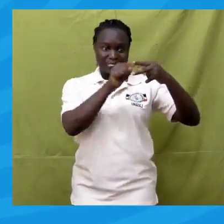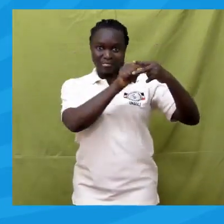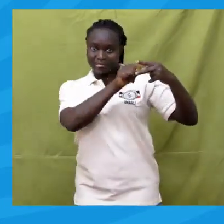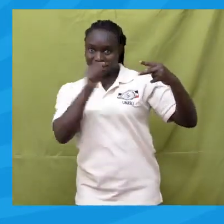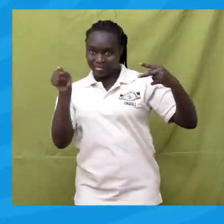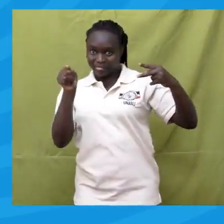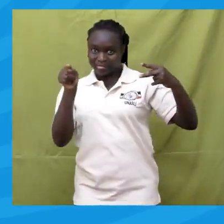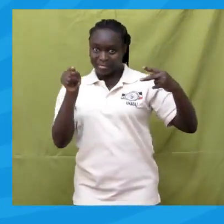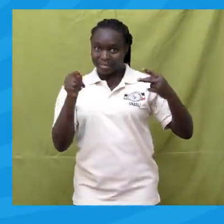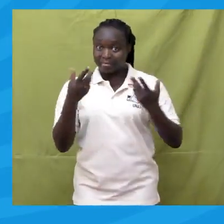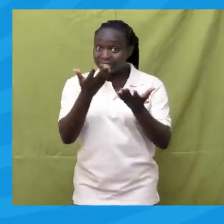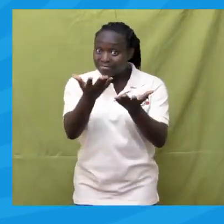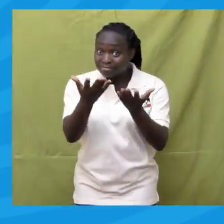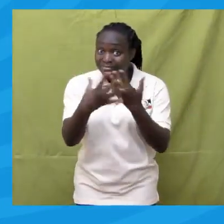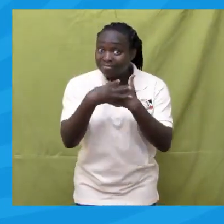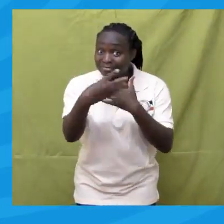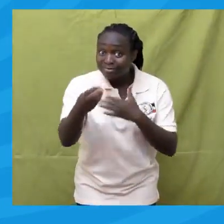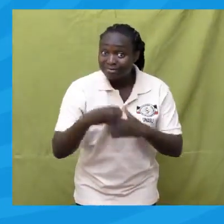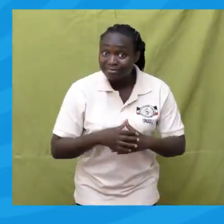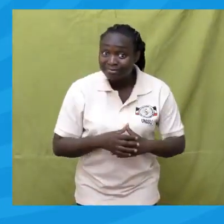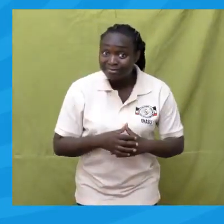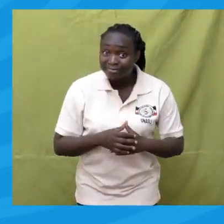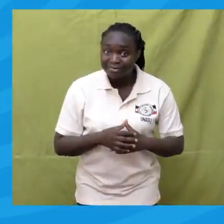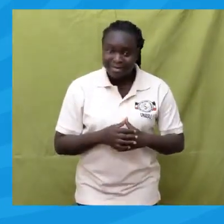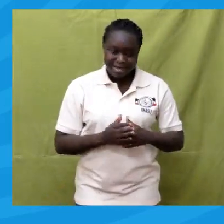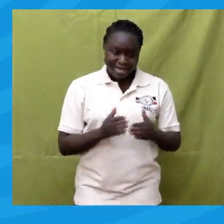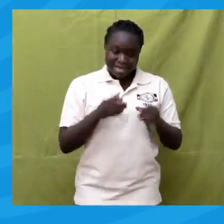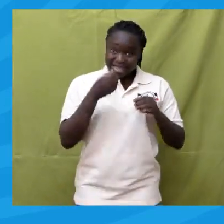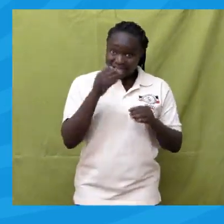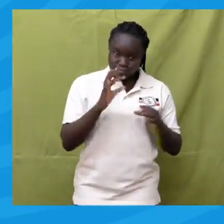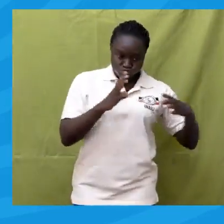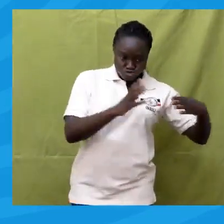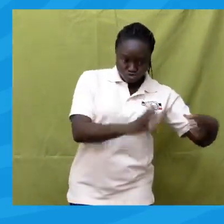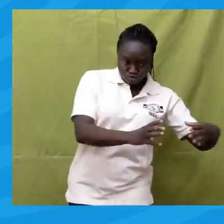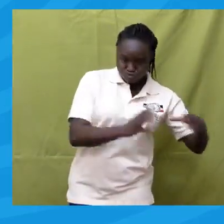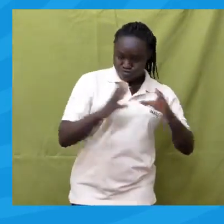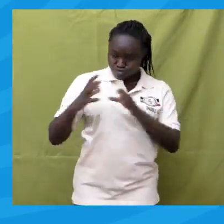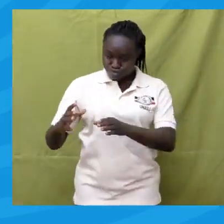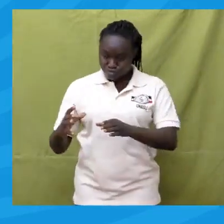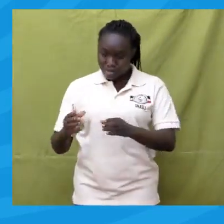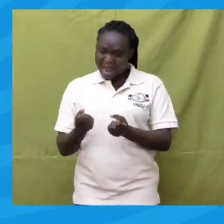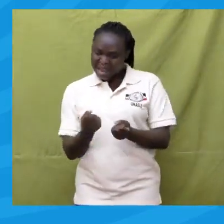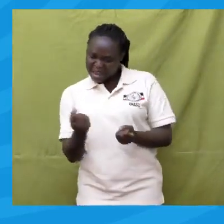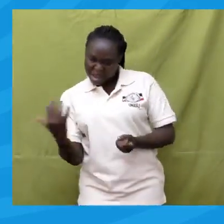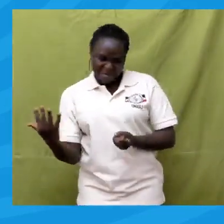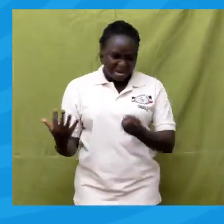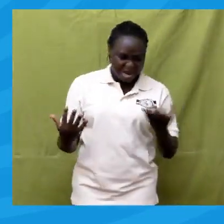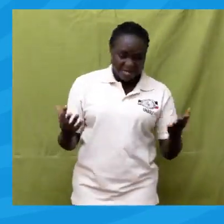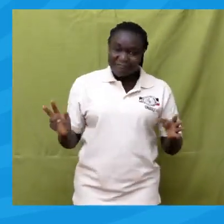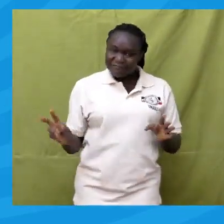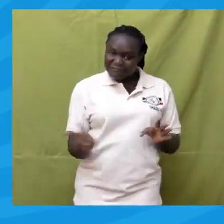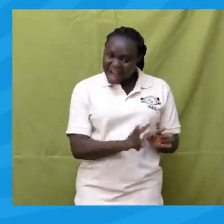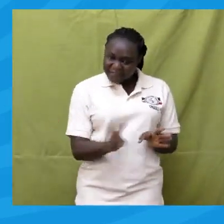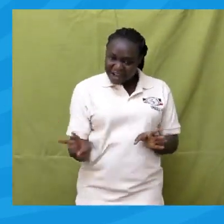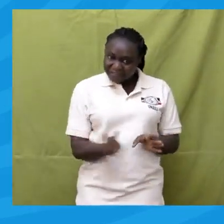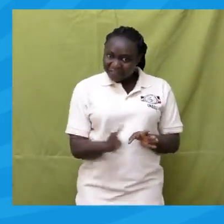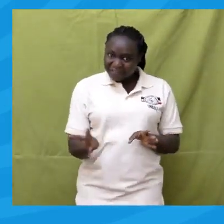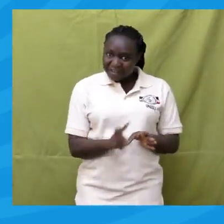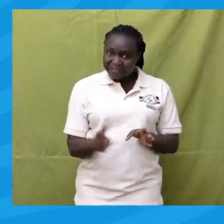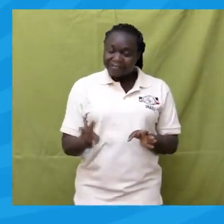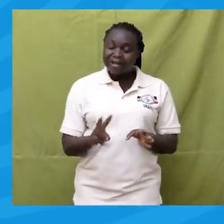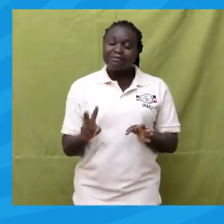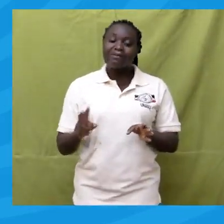Again, sets which have the same number of members are